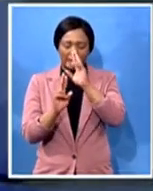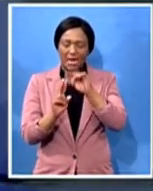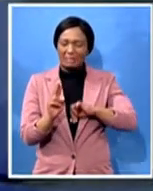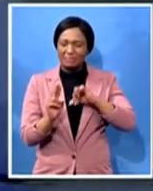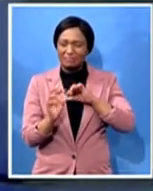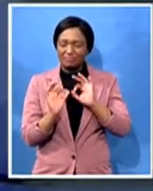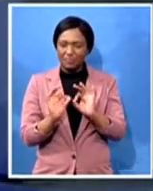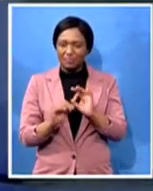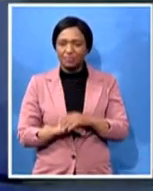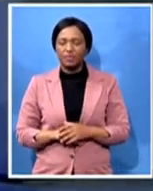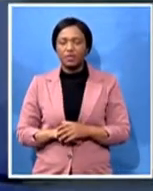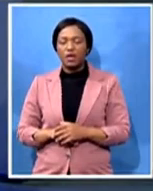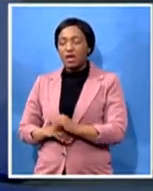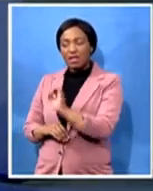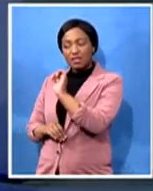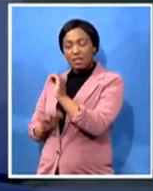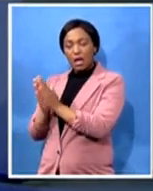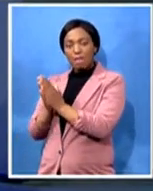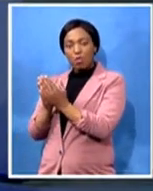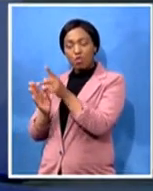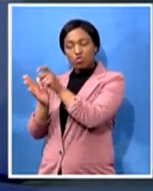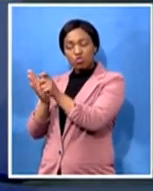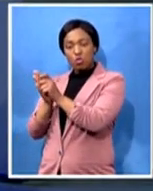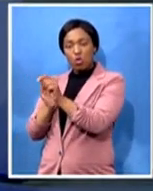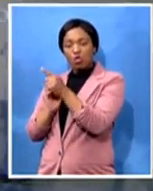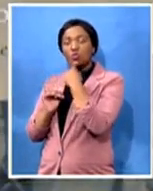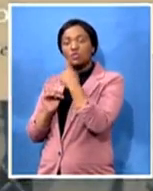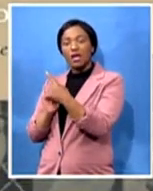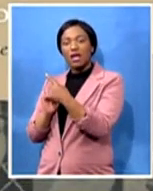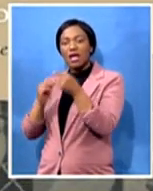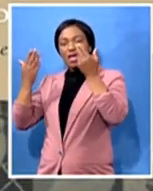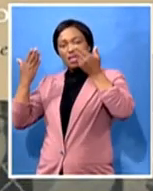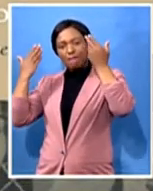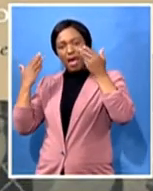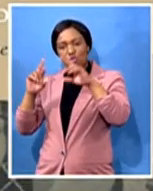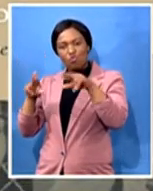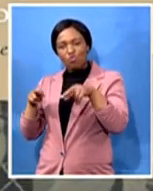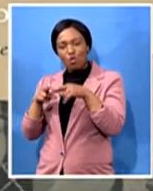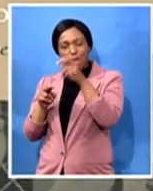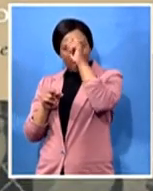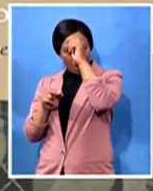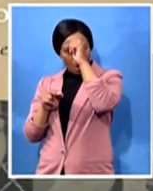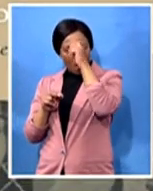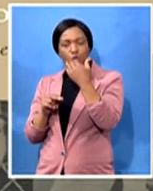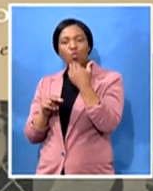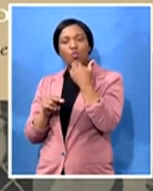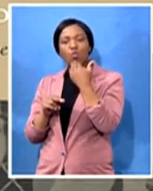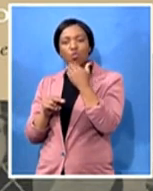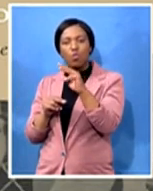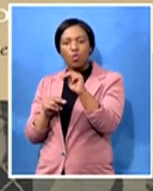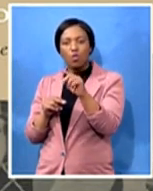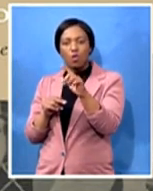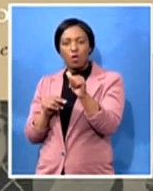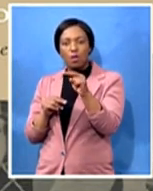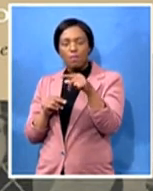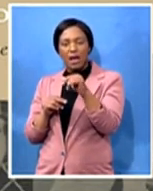boy Andrew Mnangeni's story going into this talk to us about your approach did you have